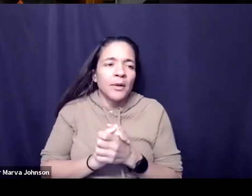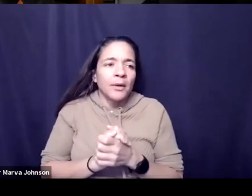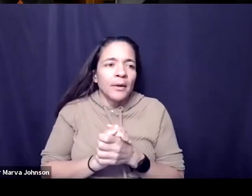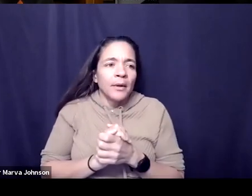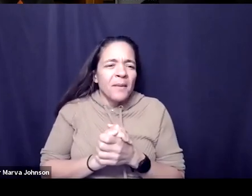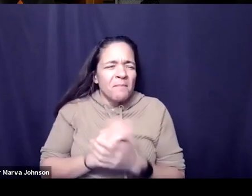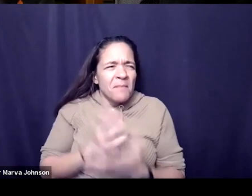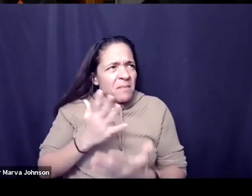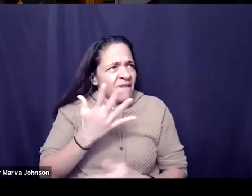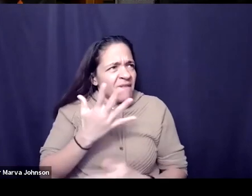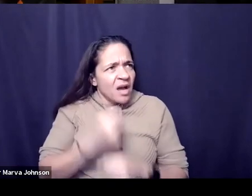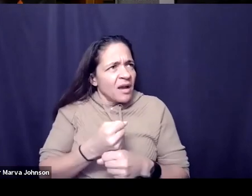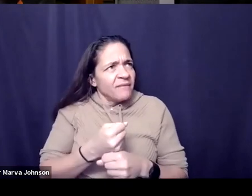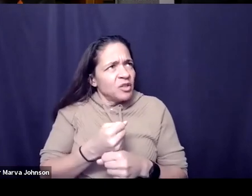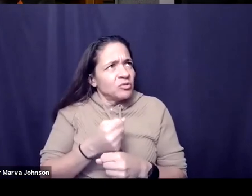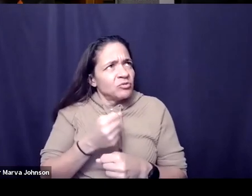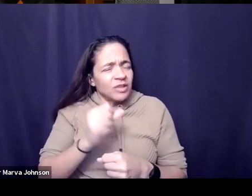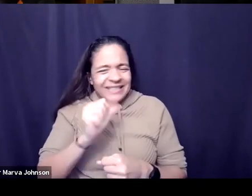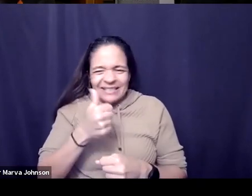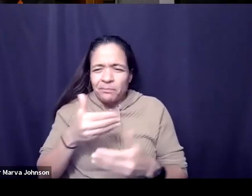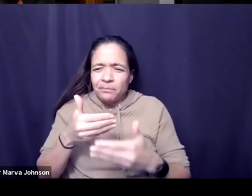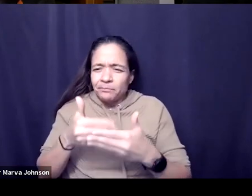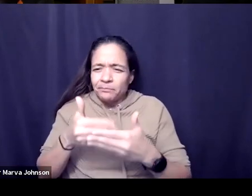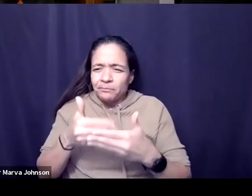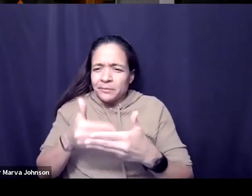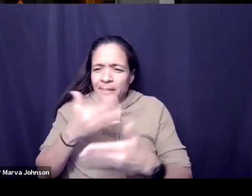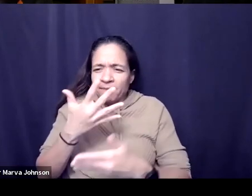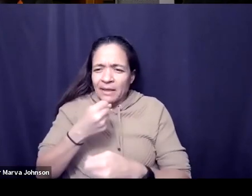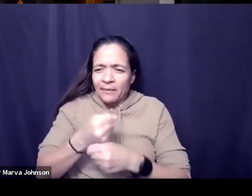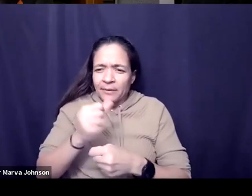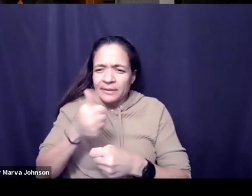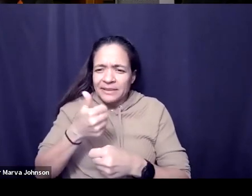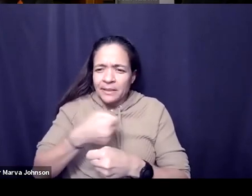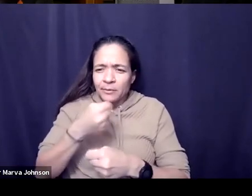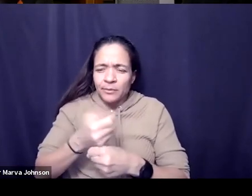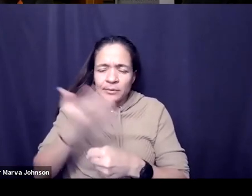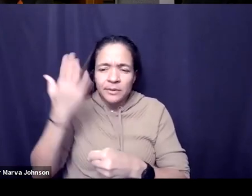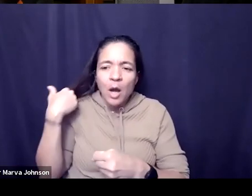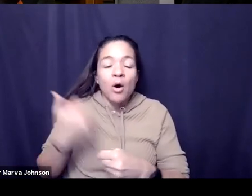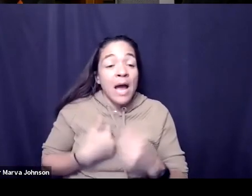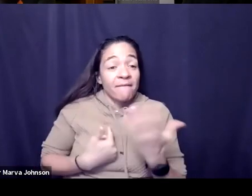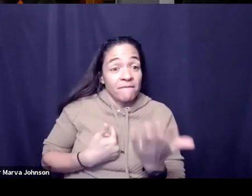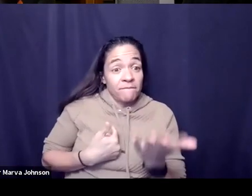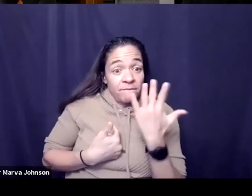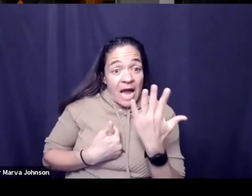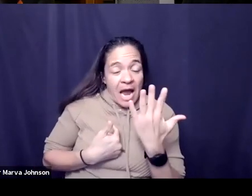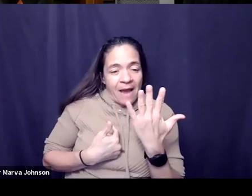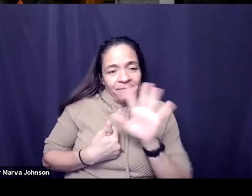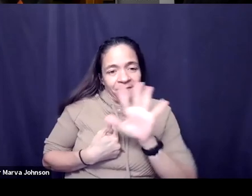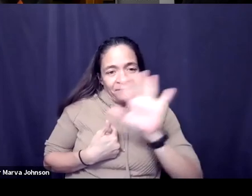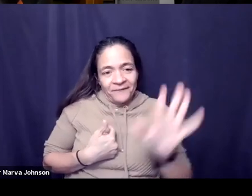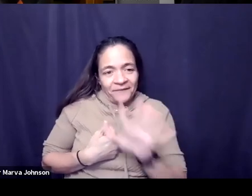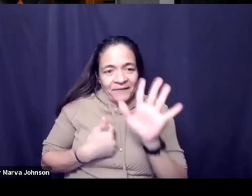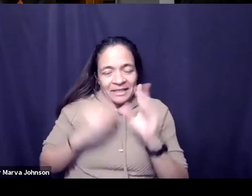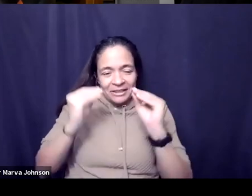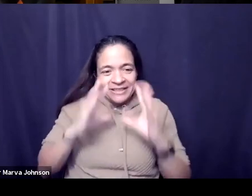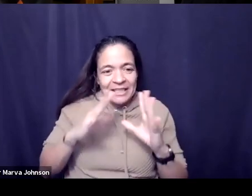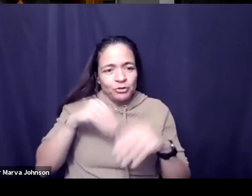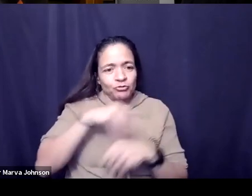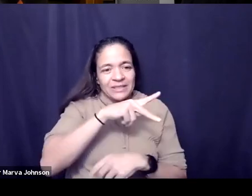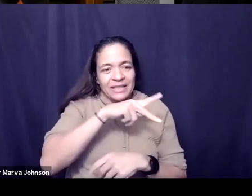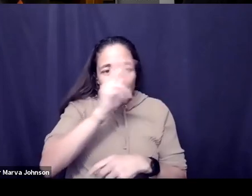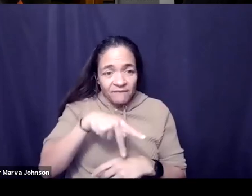five and ten years ago there were uh uh i think five teachers five ish teachers within the philadelphia area